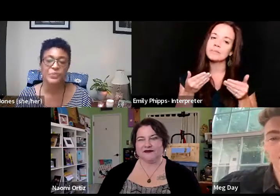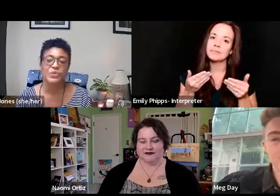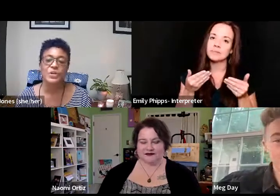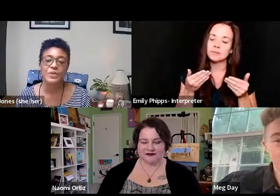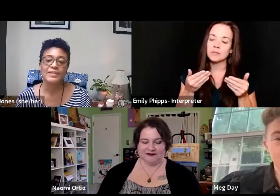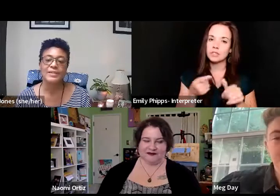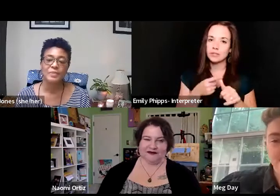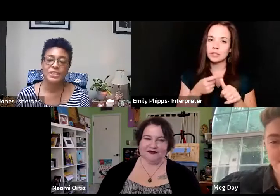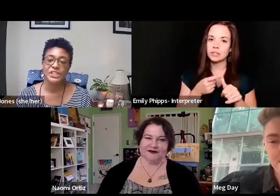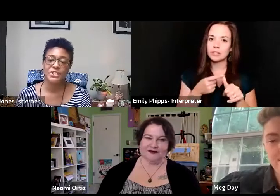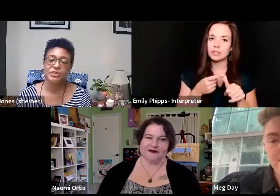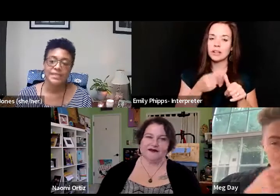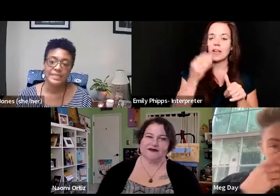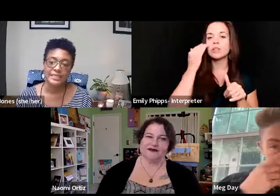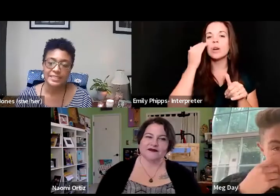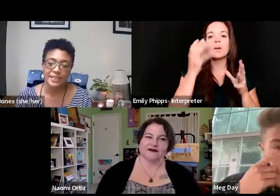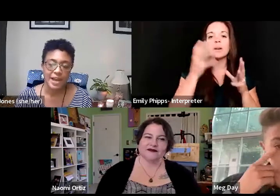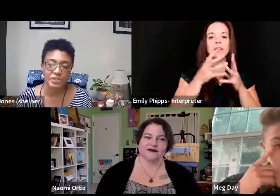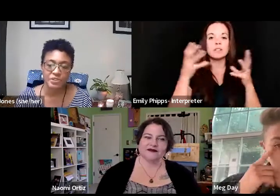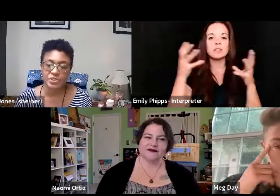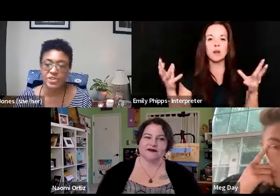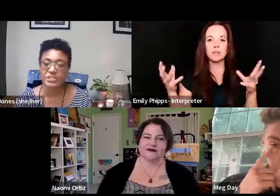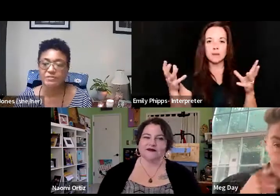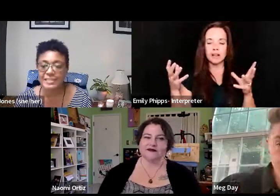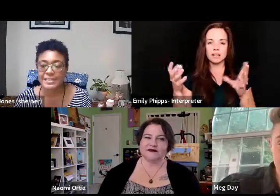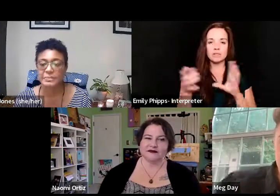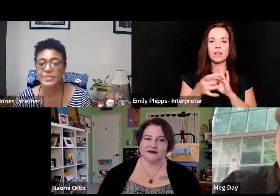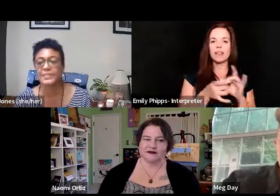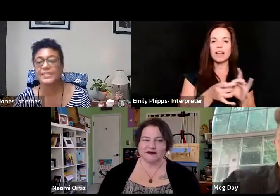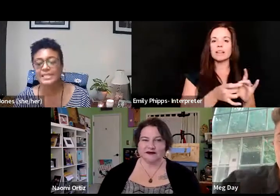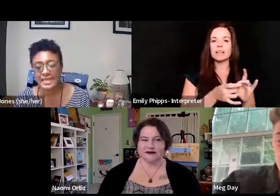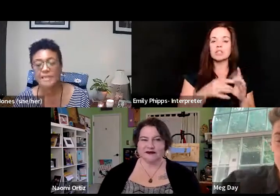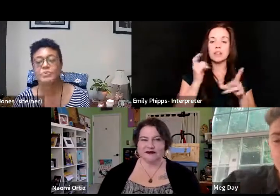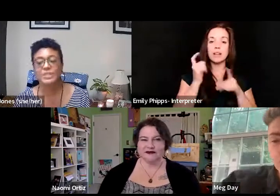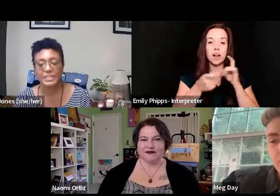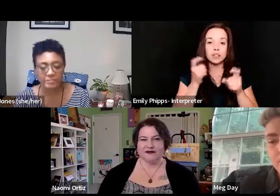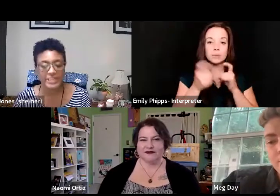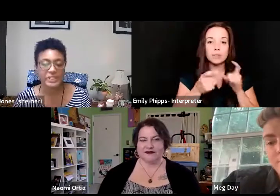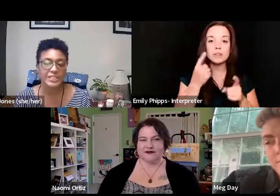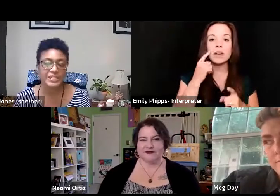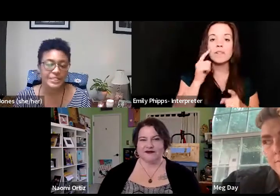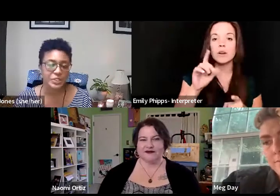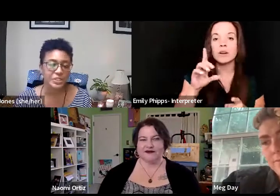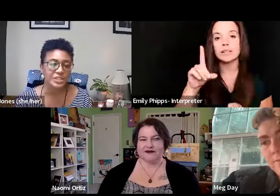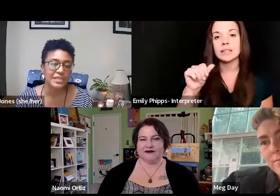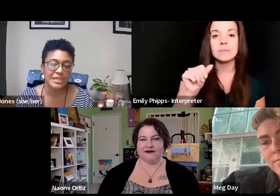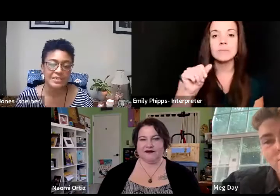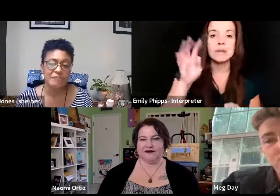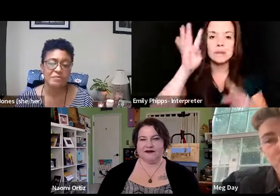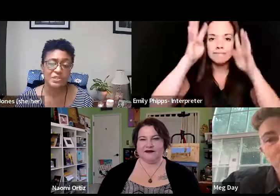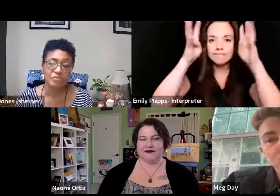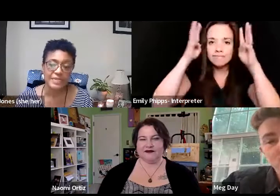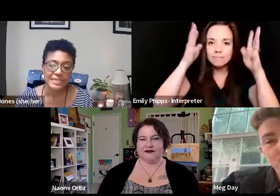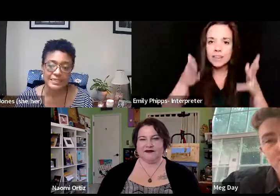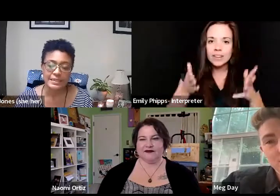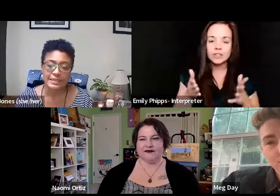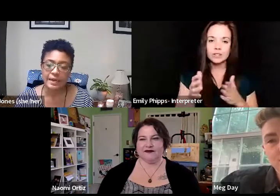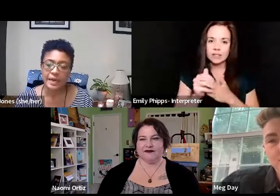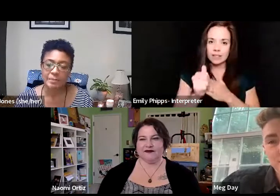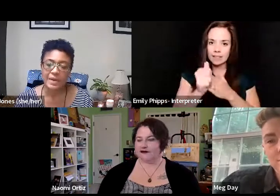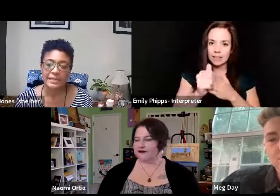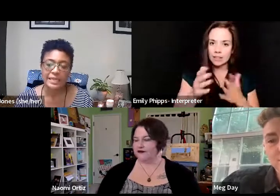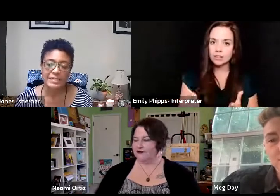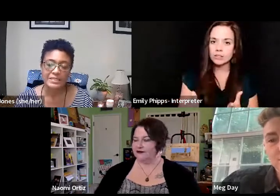So knowing so much related to the contributions of disabled innovators and leaders has often been erased.